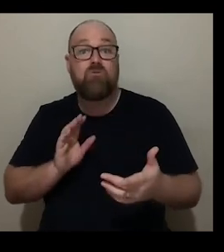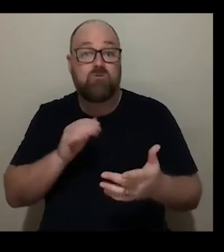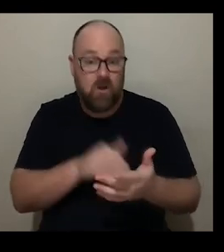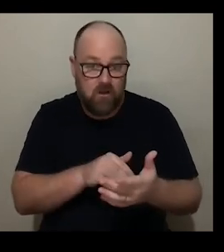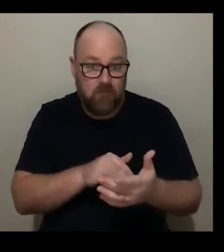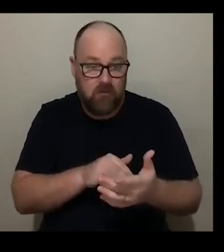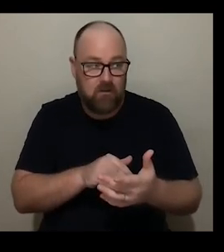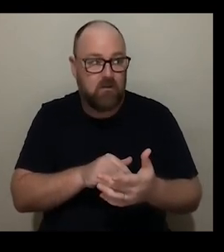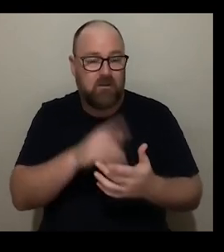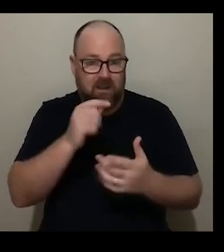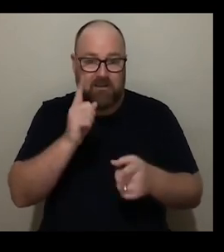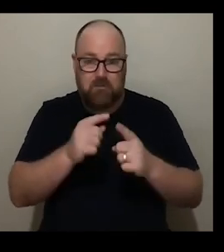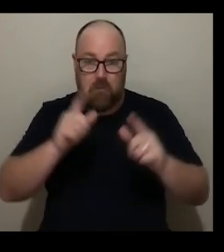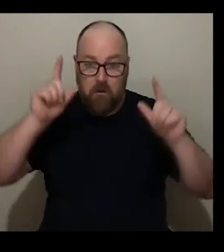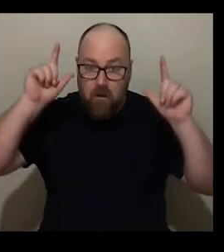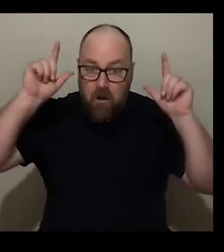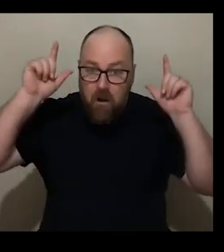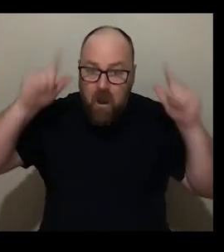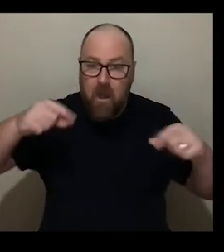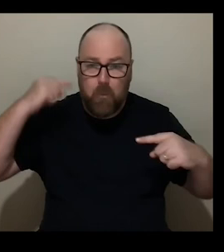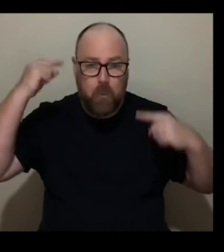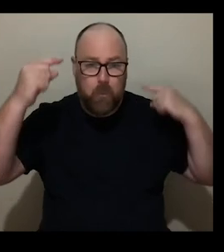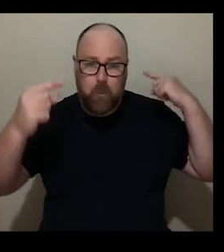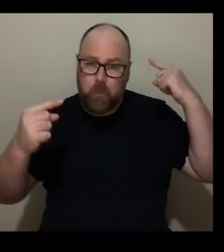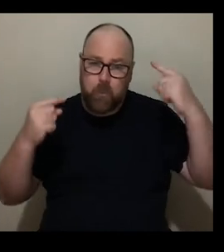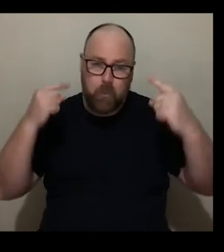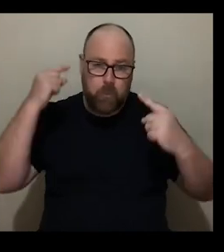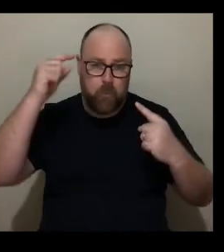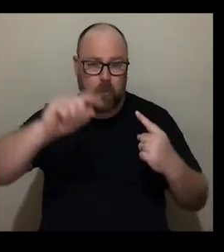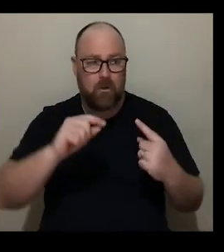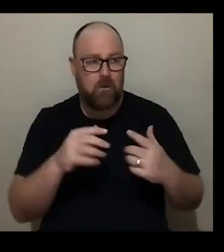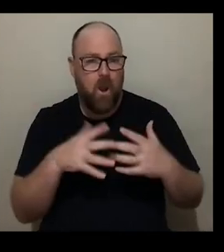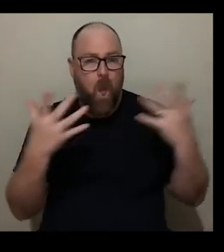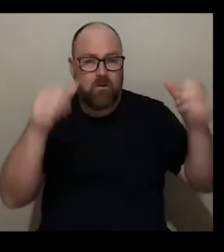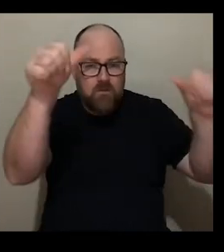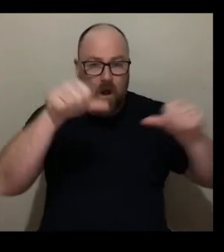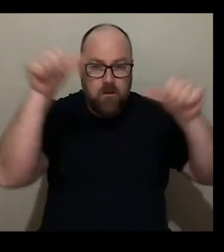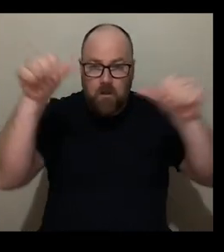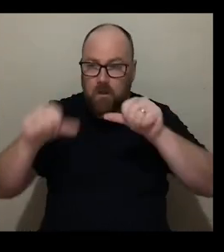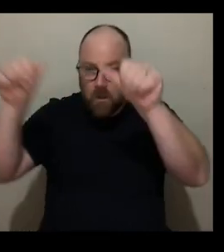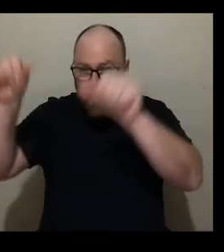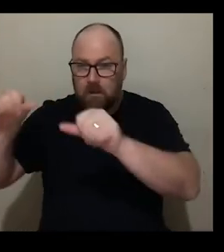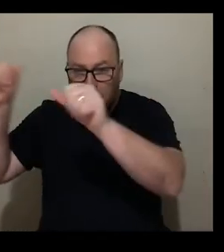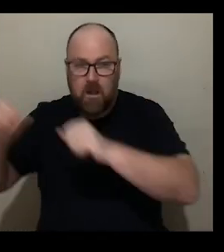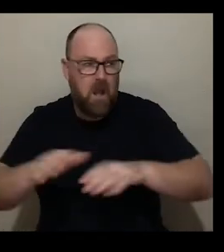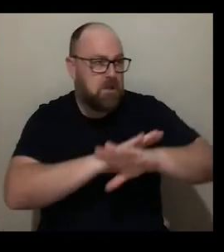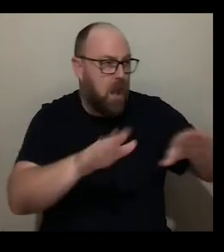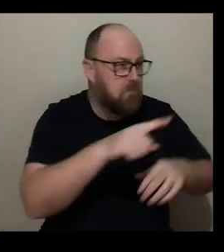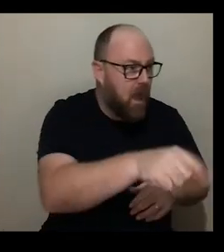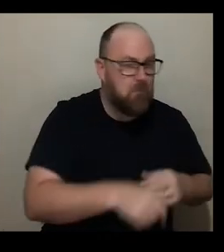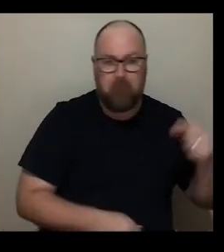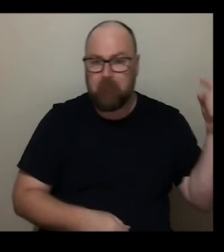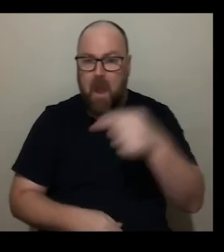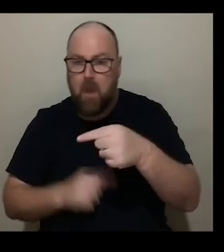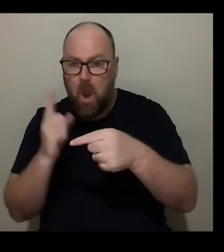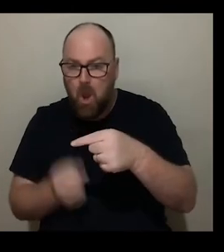quite loud noisy environments with loads of signage with loads of do not enter this way